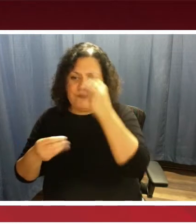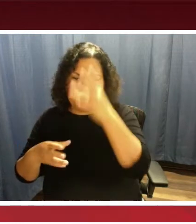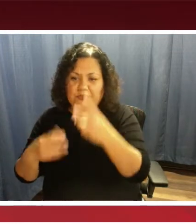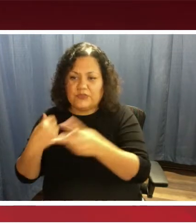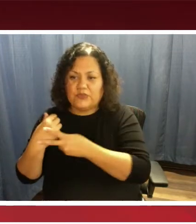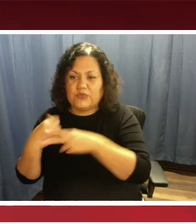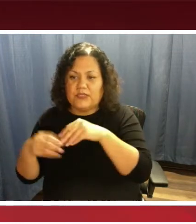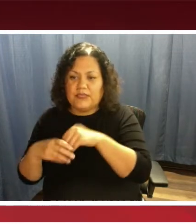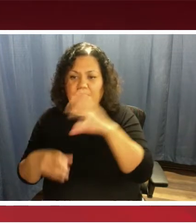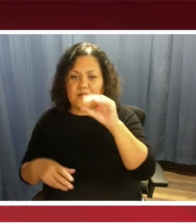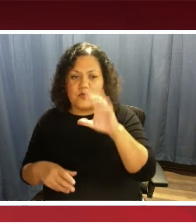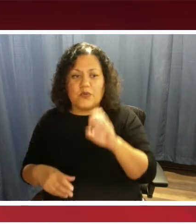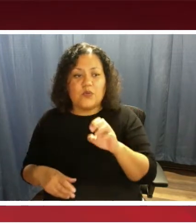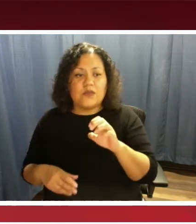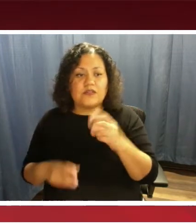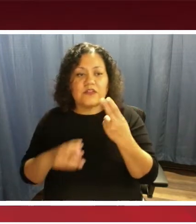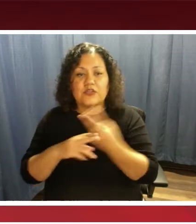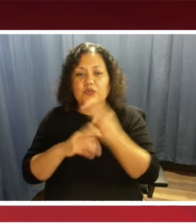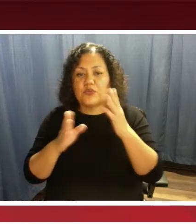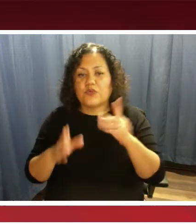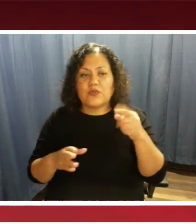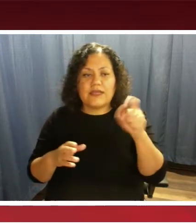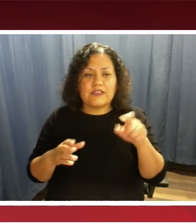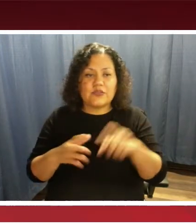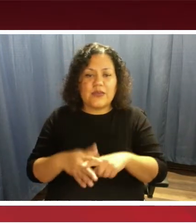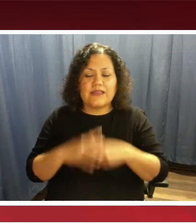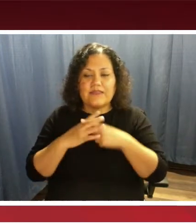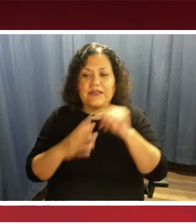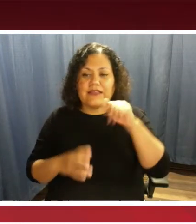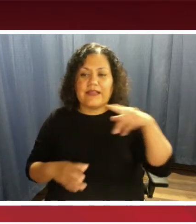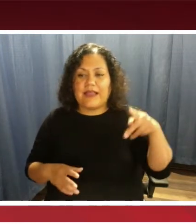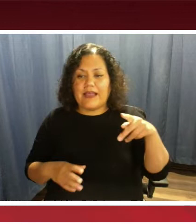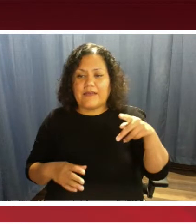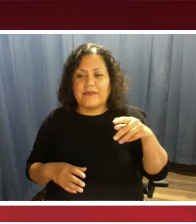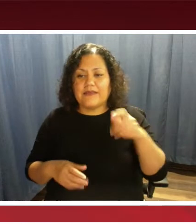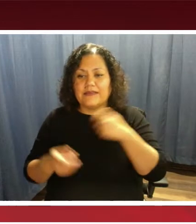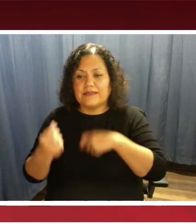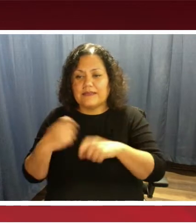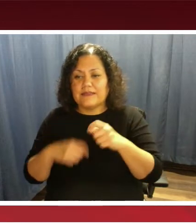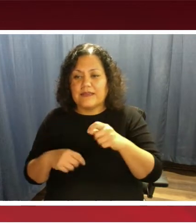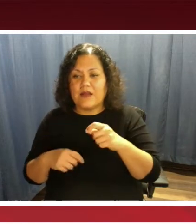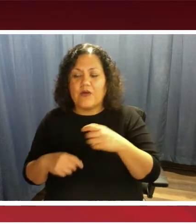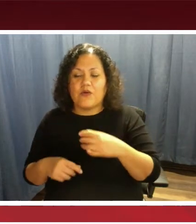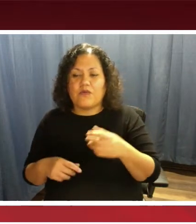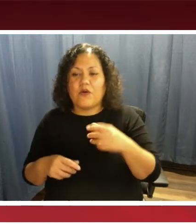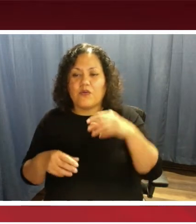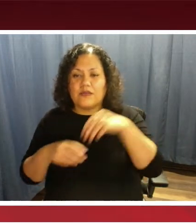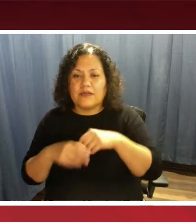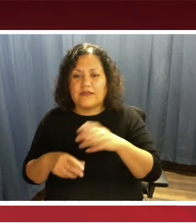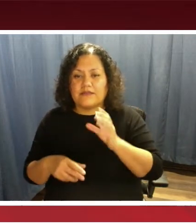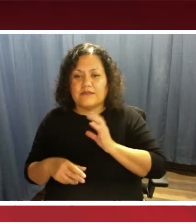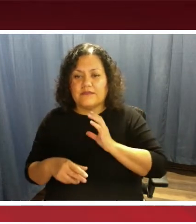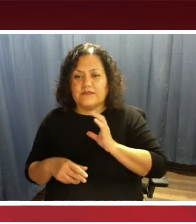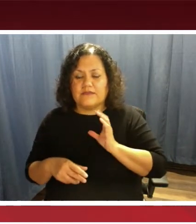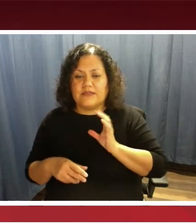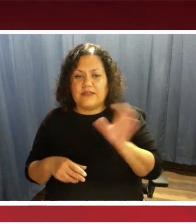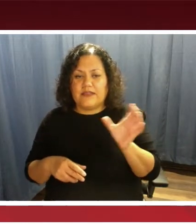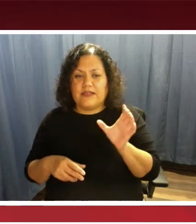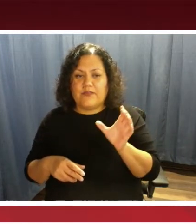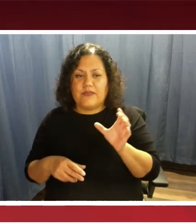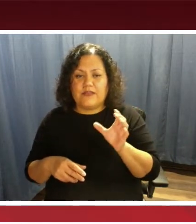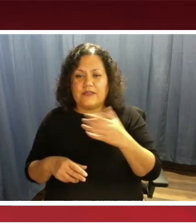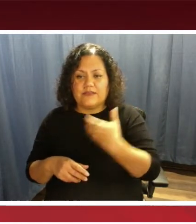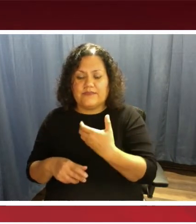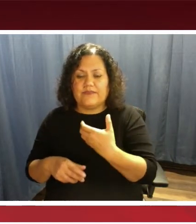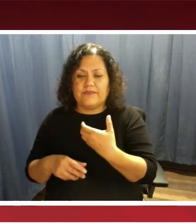The user only has to activate the app and place the phone chest level high with the camera lenses facing out, and the